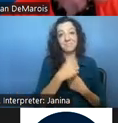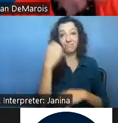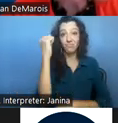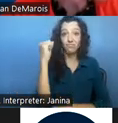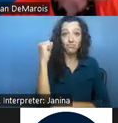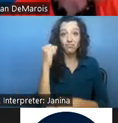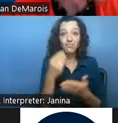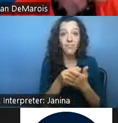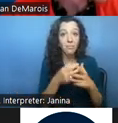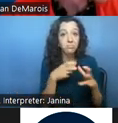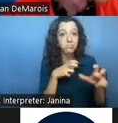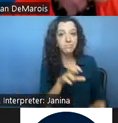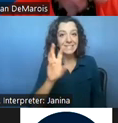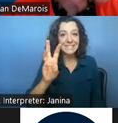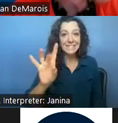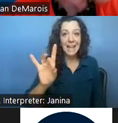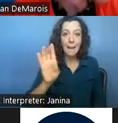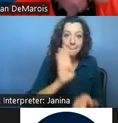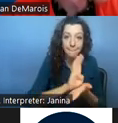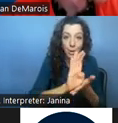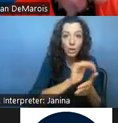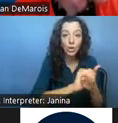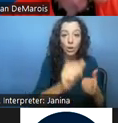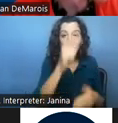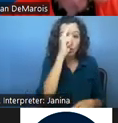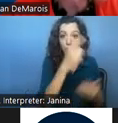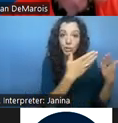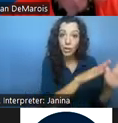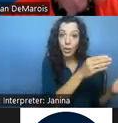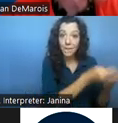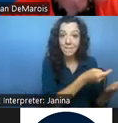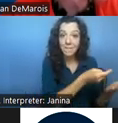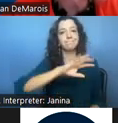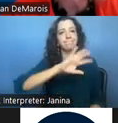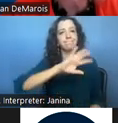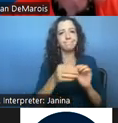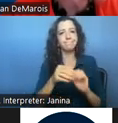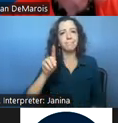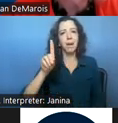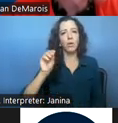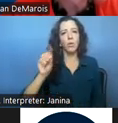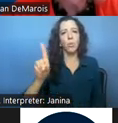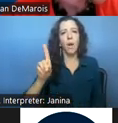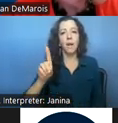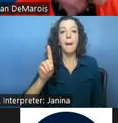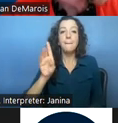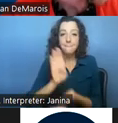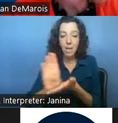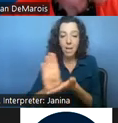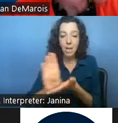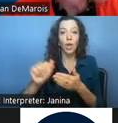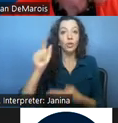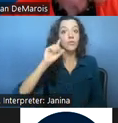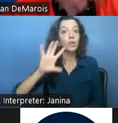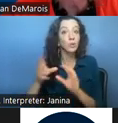investment of 68 billion dollars general fund and a total of 101 billion dollars in total funds here at the